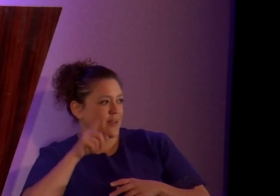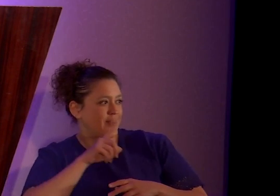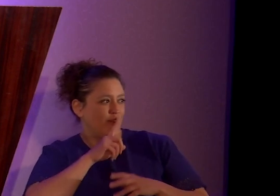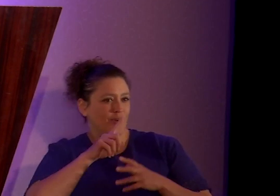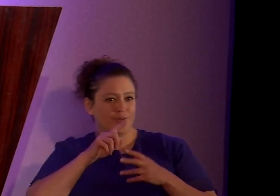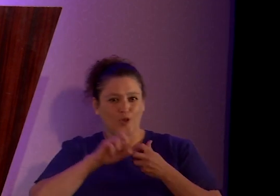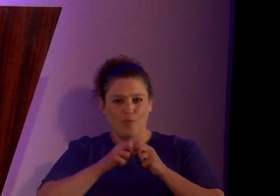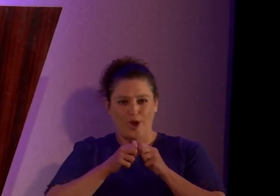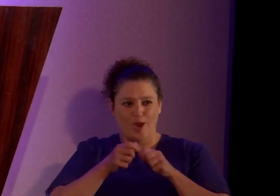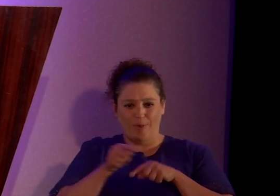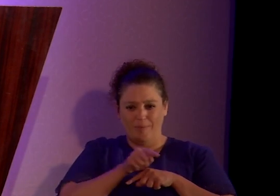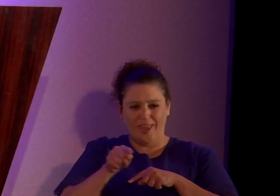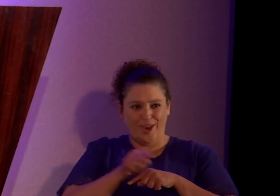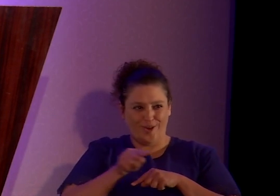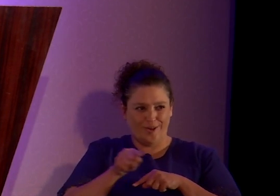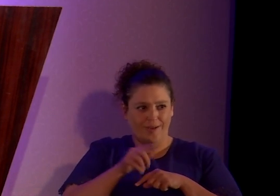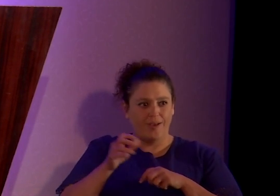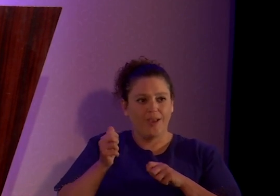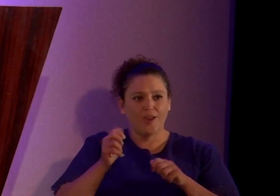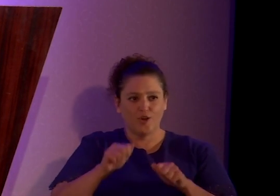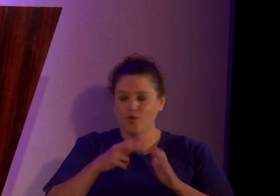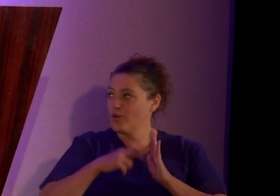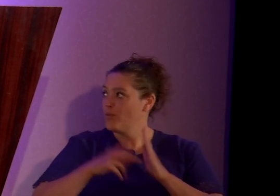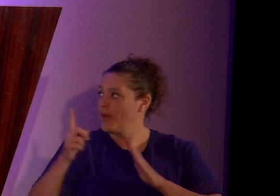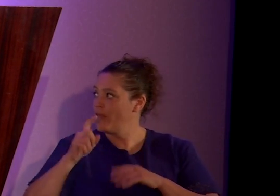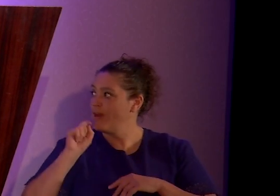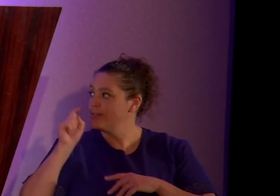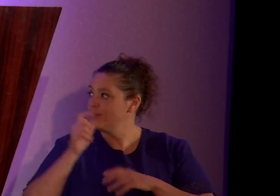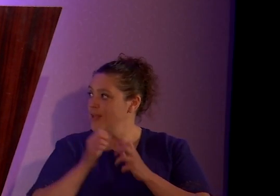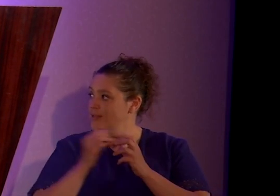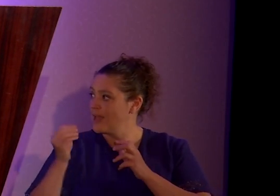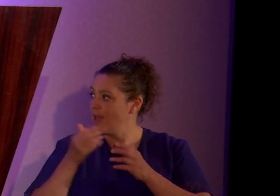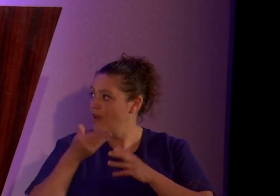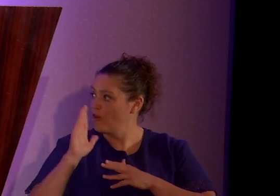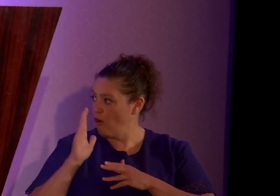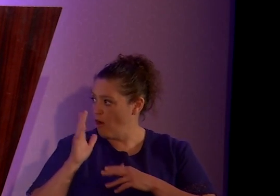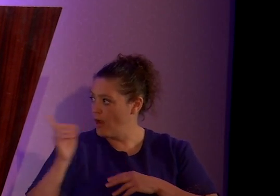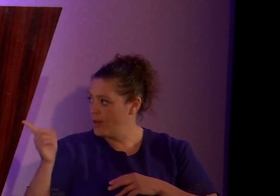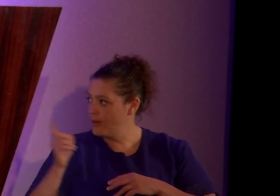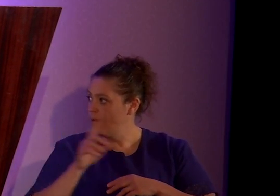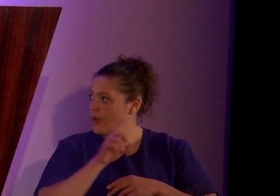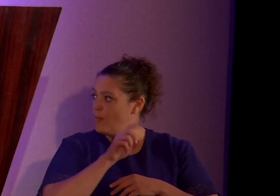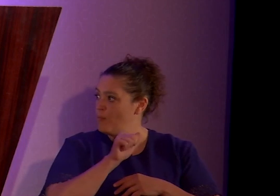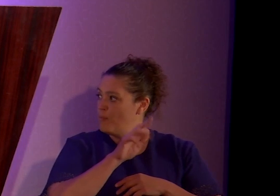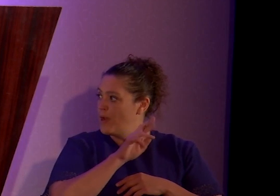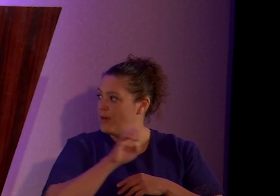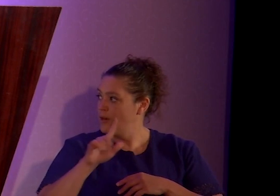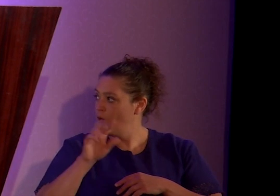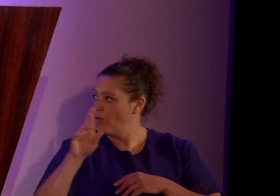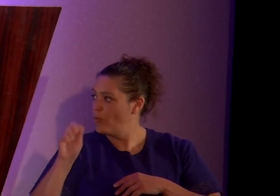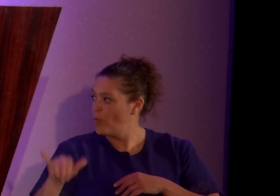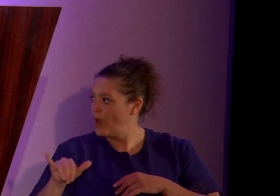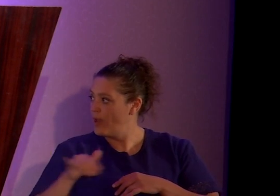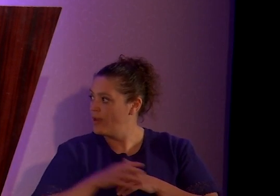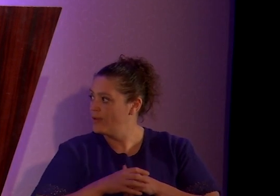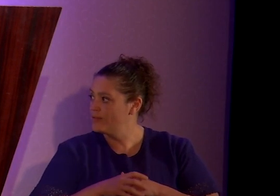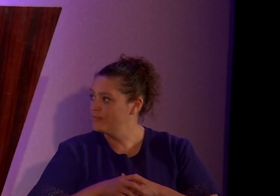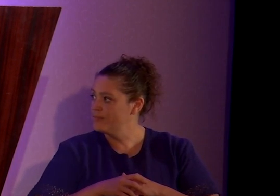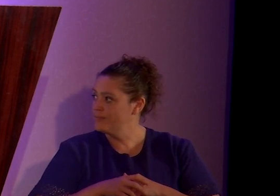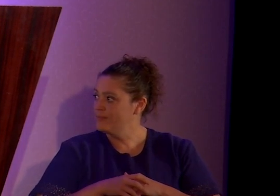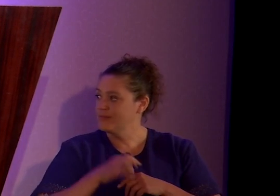there. And you can read all about that in Sex and God with Daryl Ray. I'm, I'm pimpin' Daryl Ray here. Um, I like him.